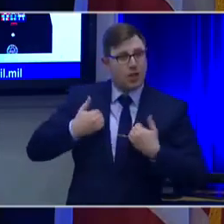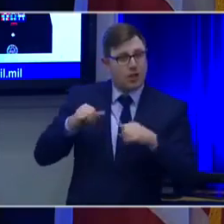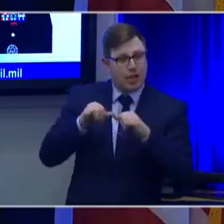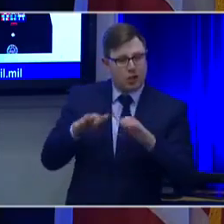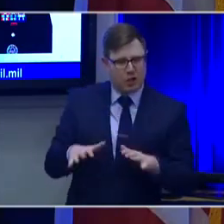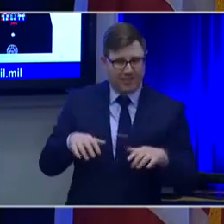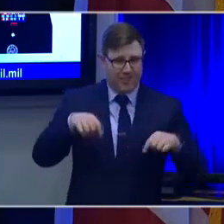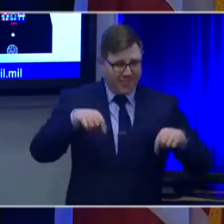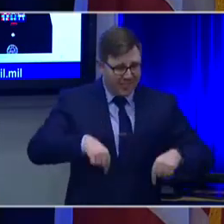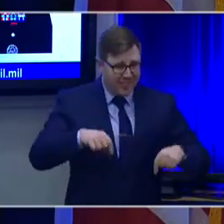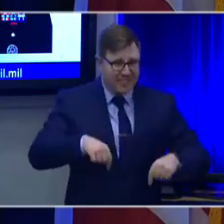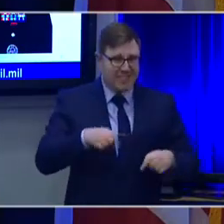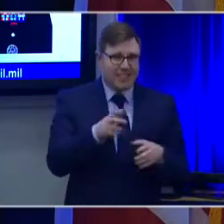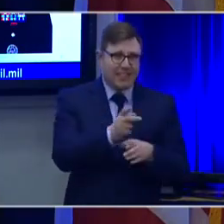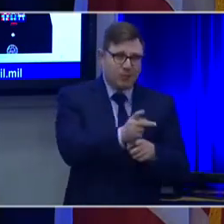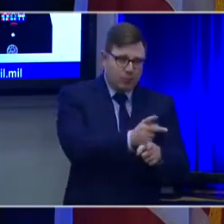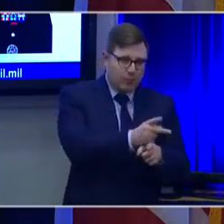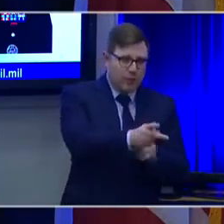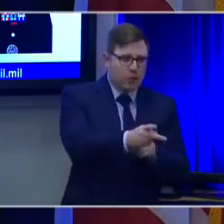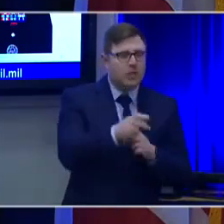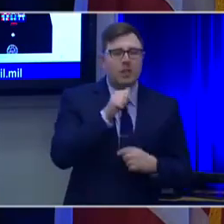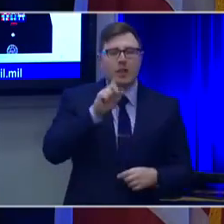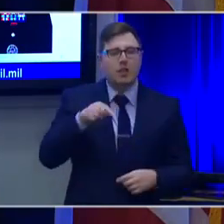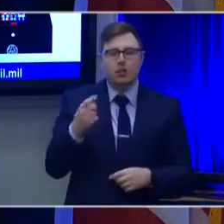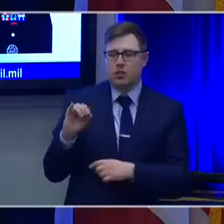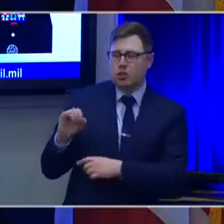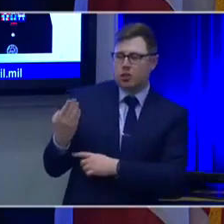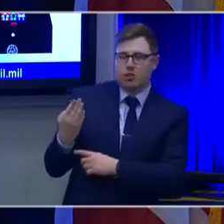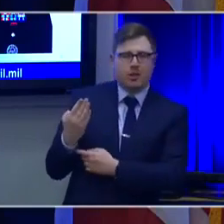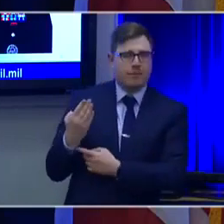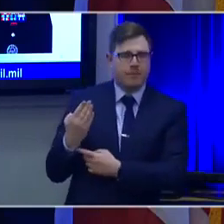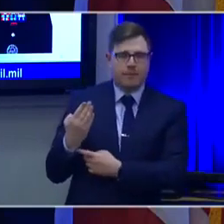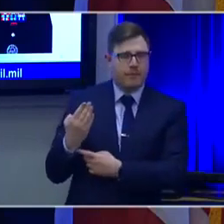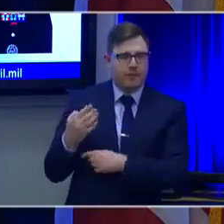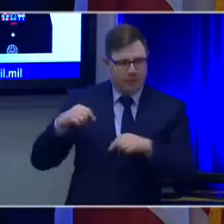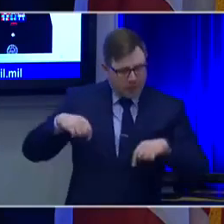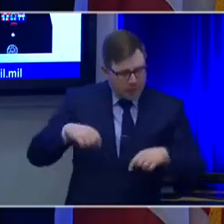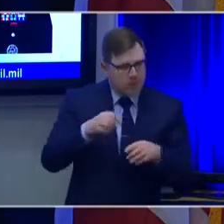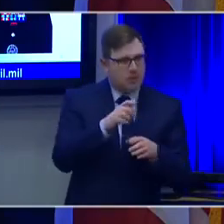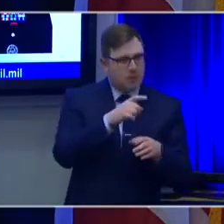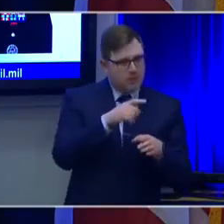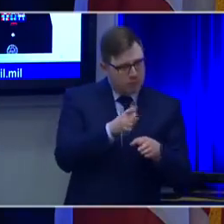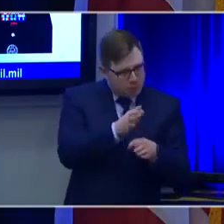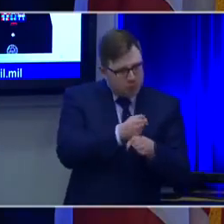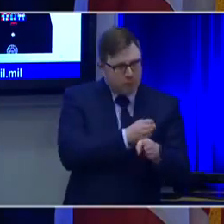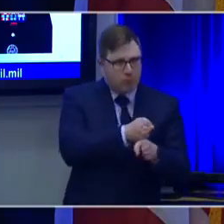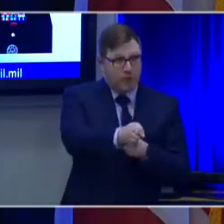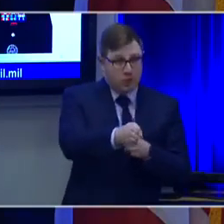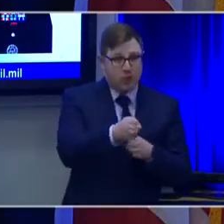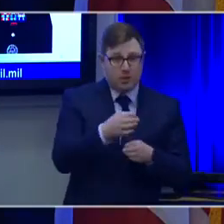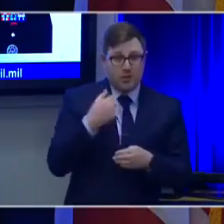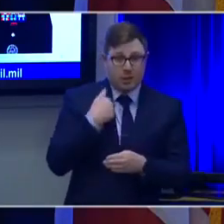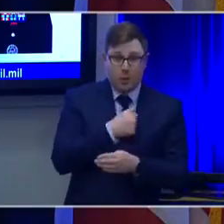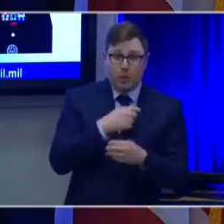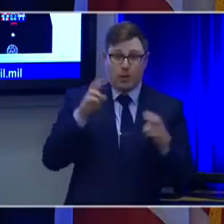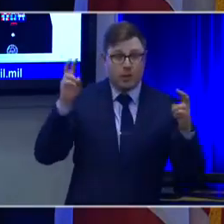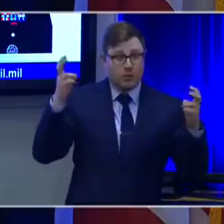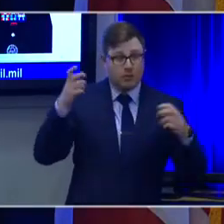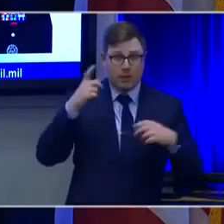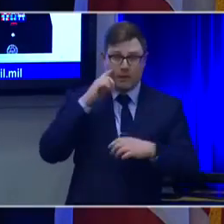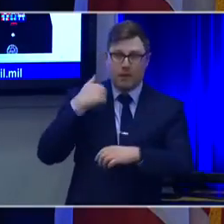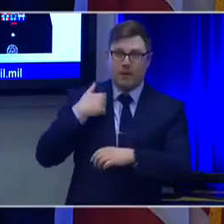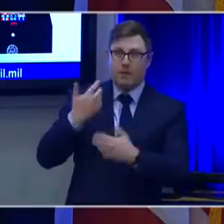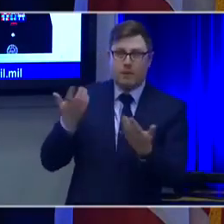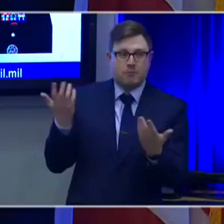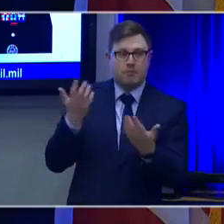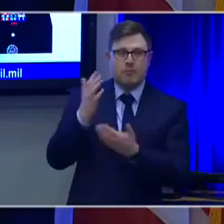well because this isn't a job to you or you wouldn't be sitting here dialing in. This is a profession. This is, you have been called a higher calling